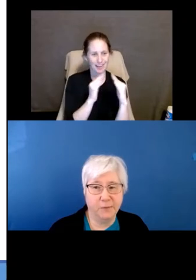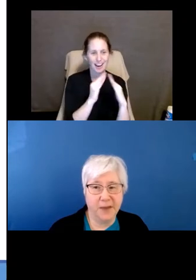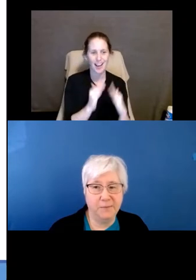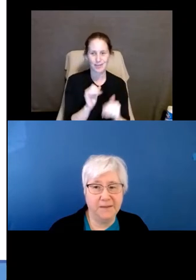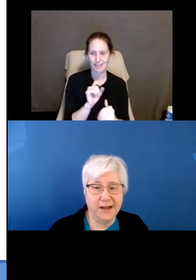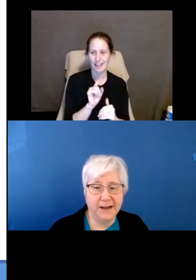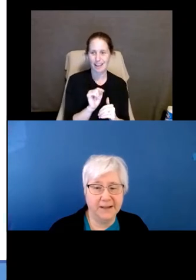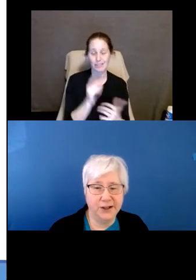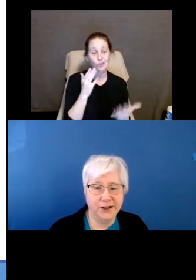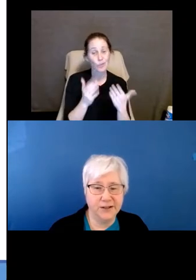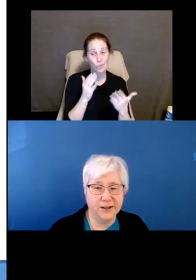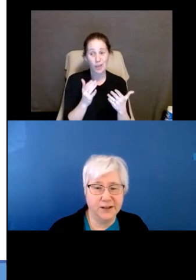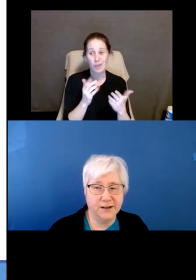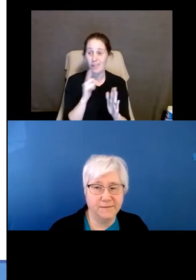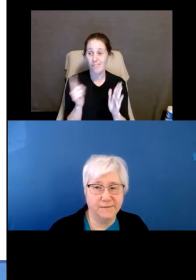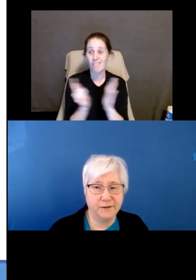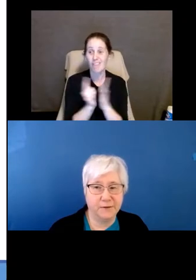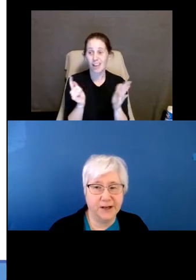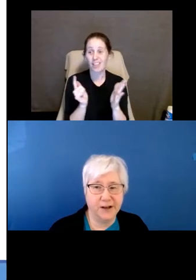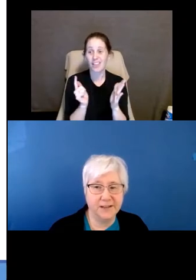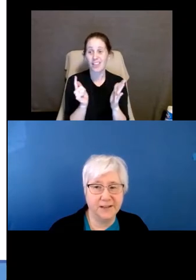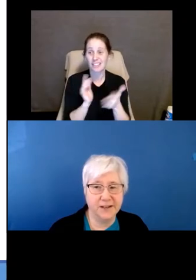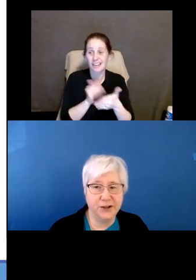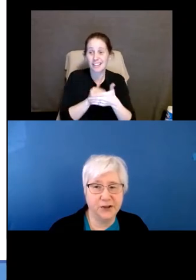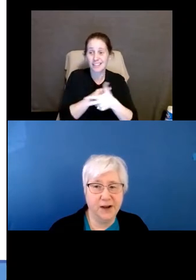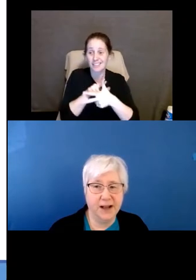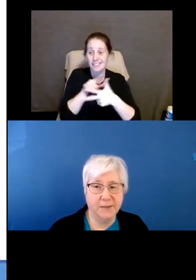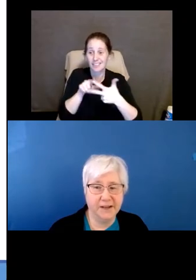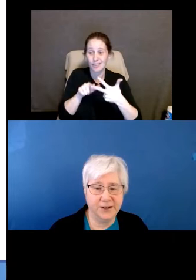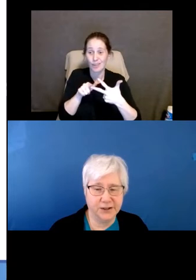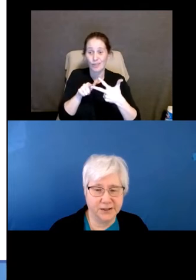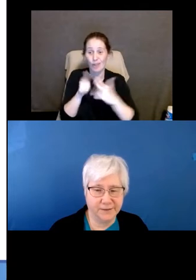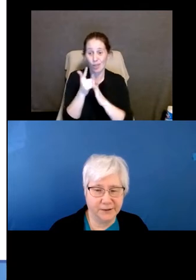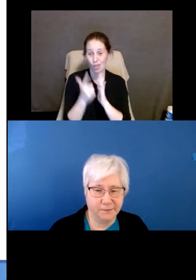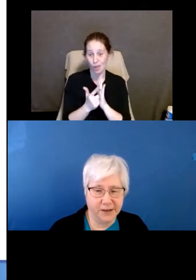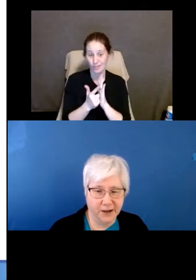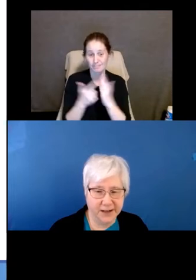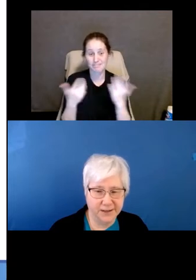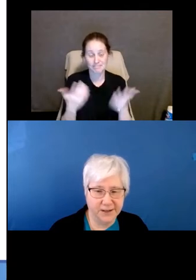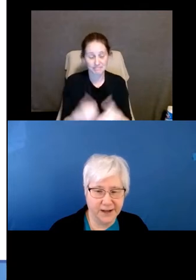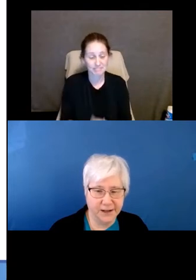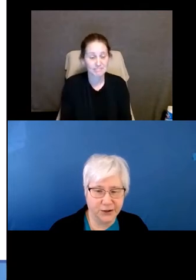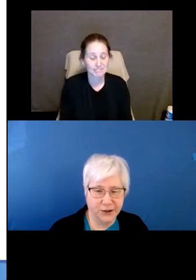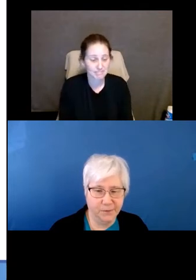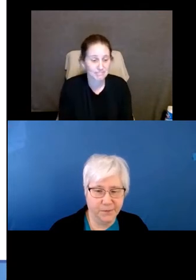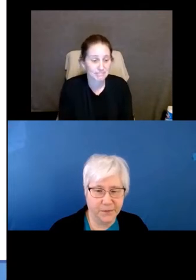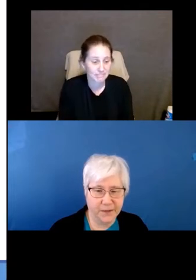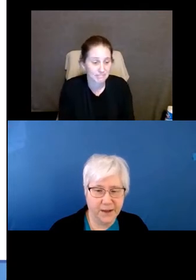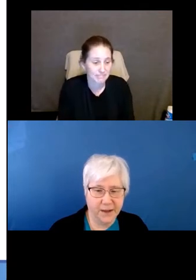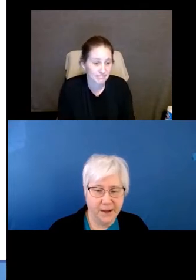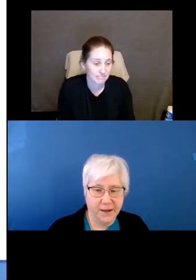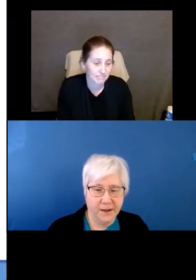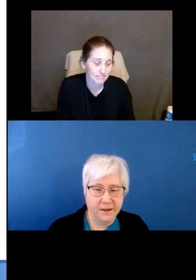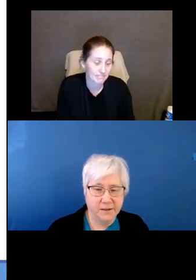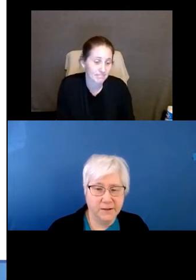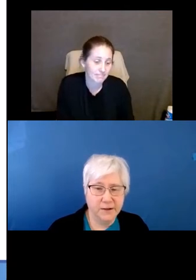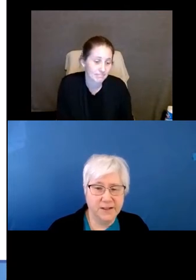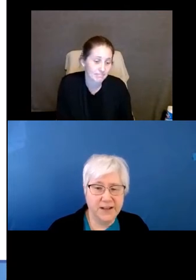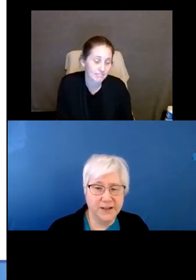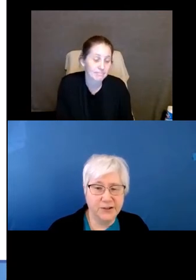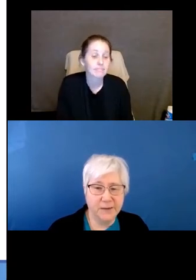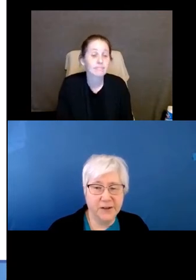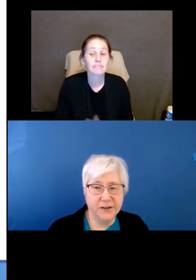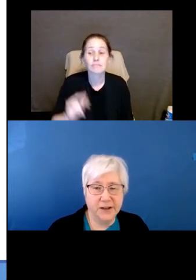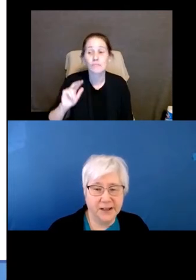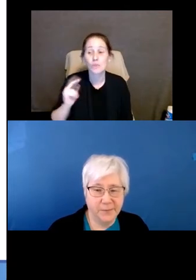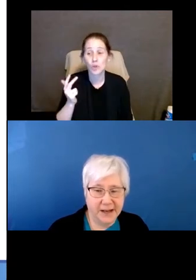there may be violations of three laws at issue, obligations of three laws at issue. Third